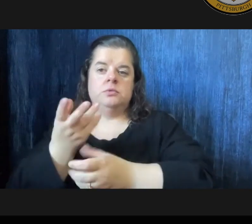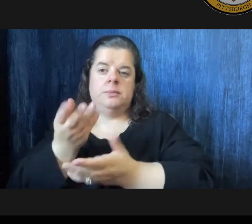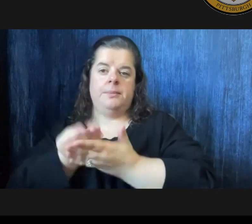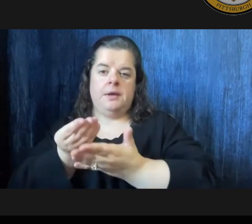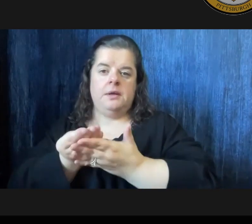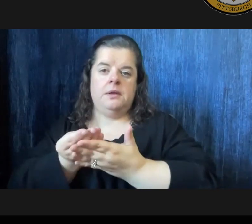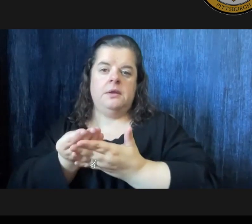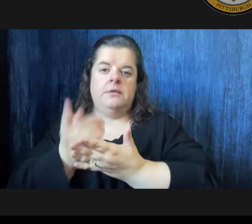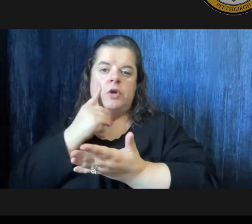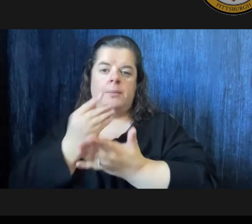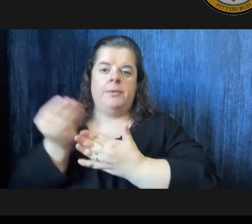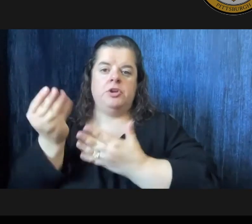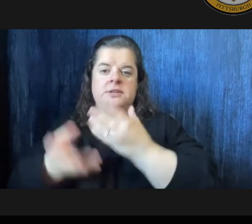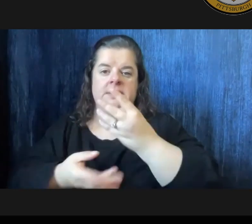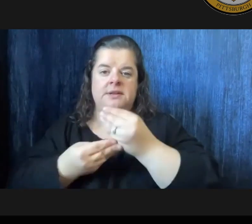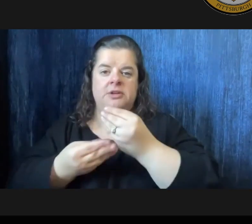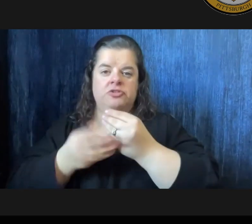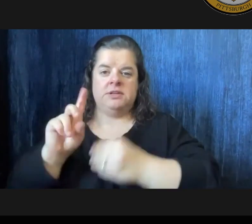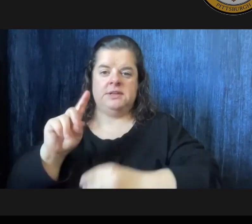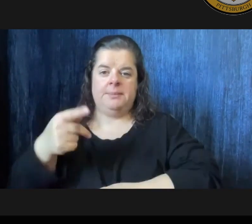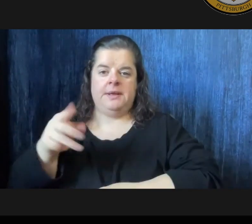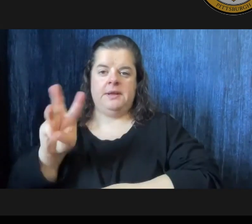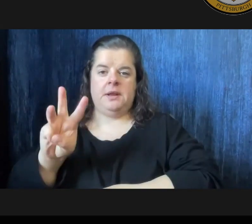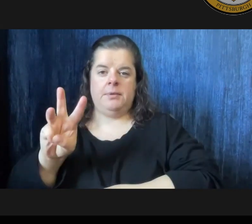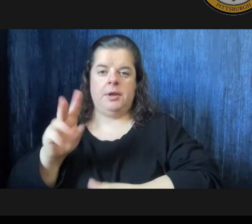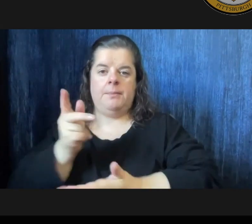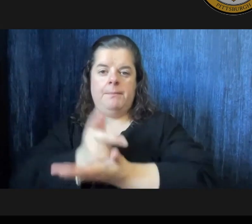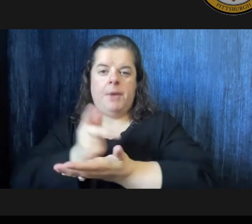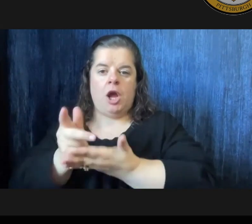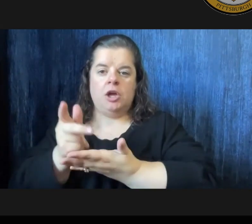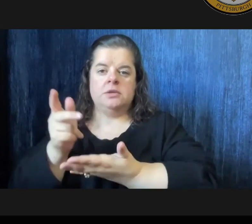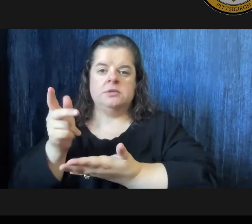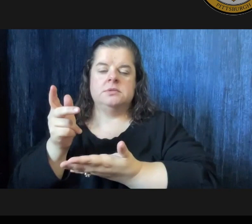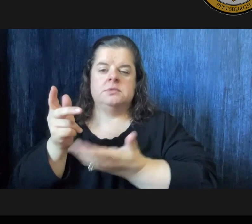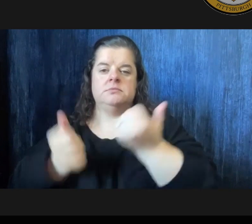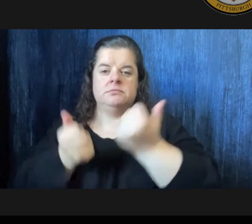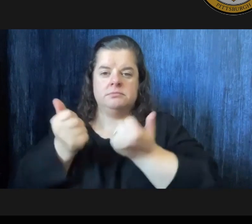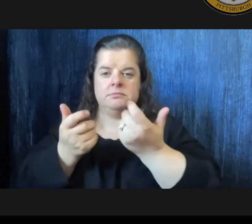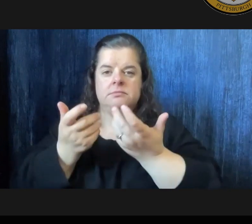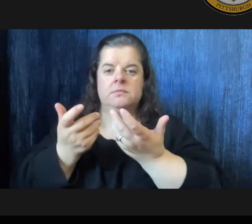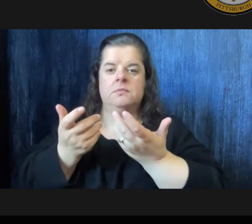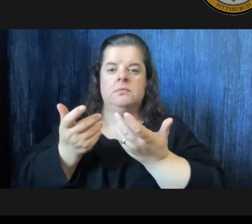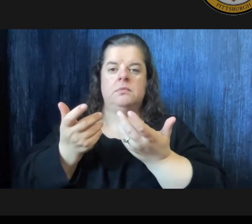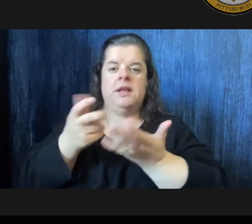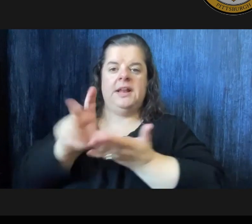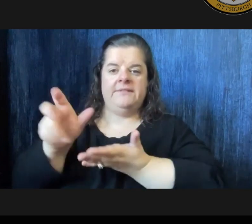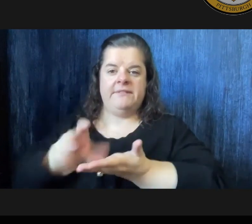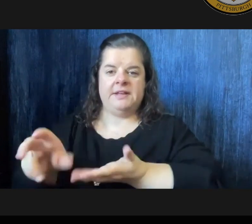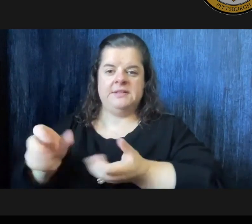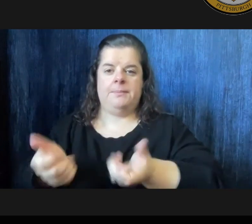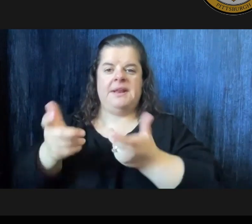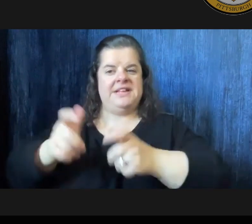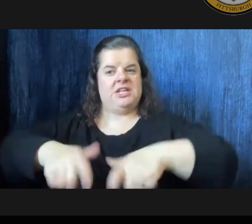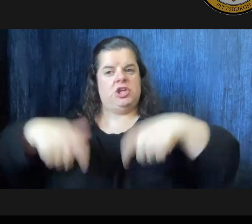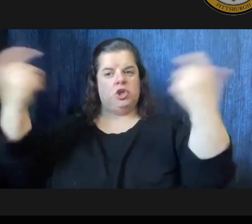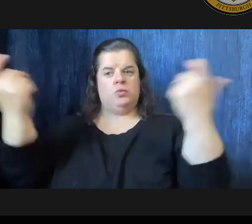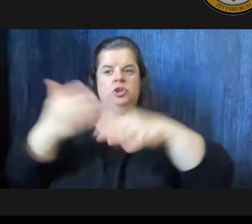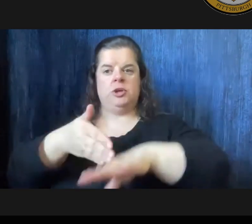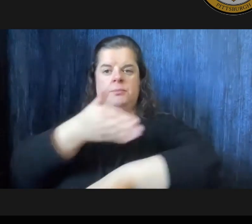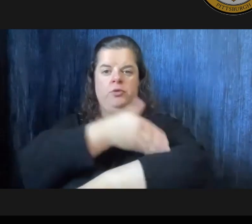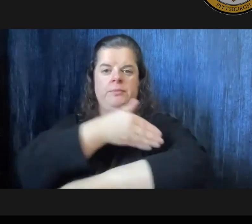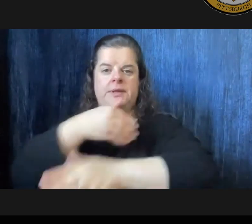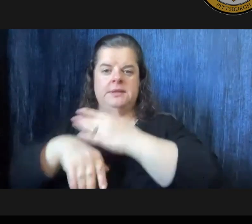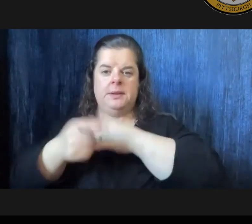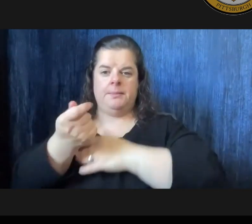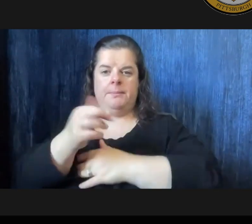fund to purchase additional dpw parks maintenance vehicles and invest in a number of capital upgrades within our parks and you can